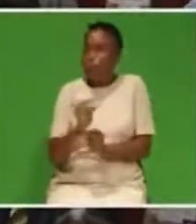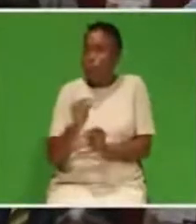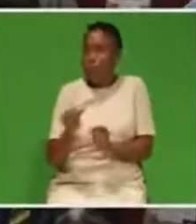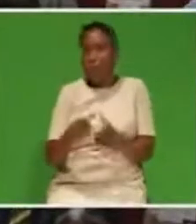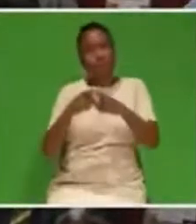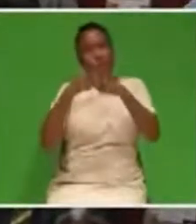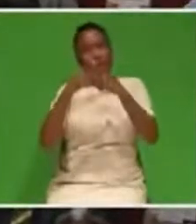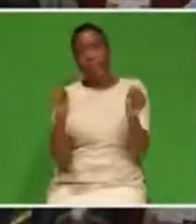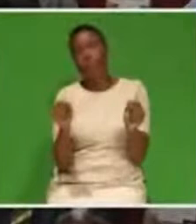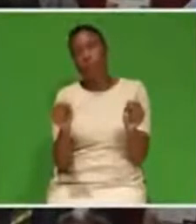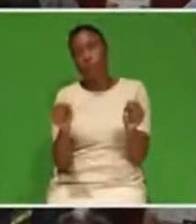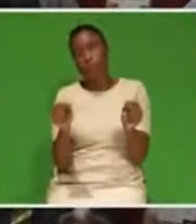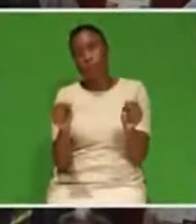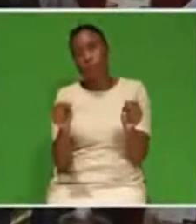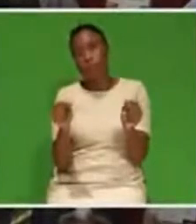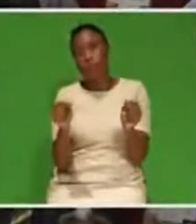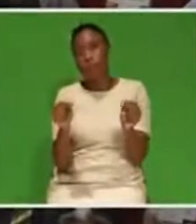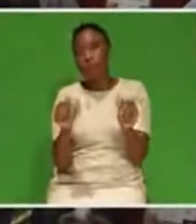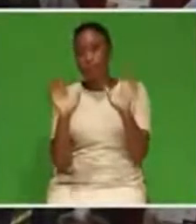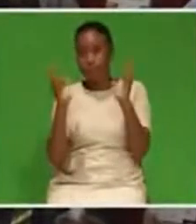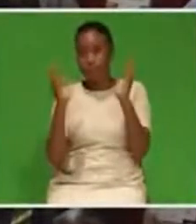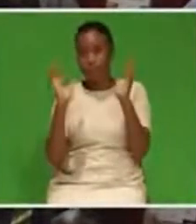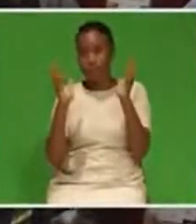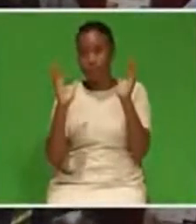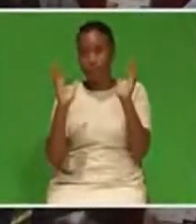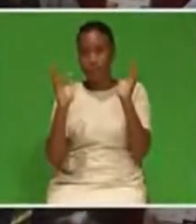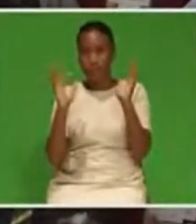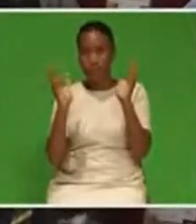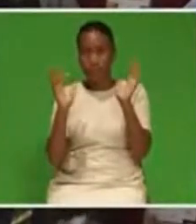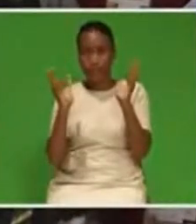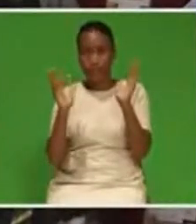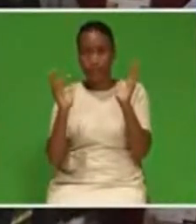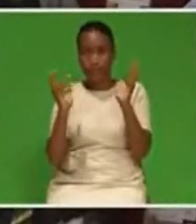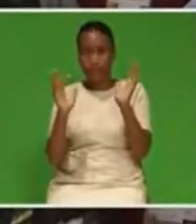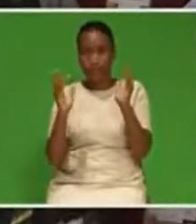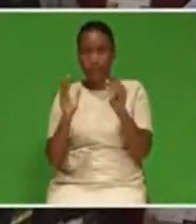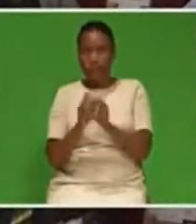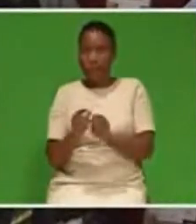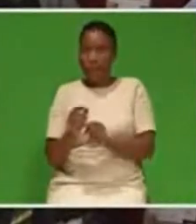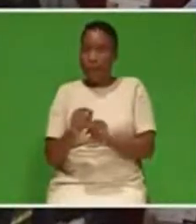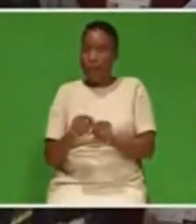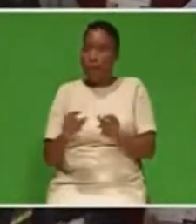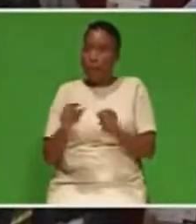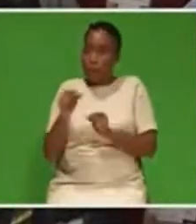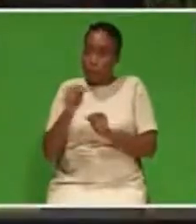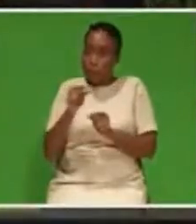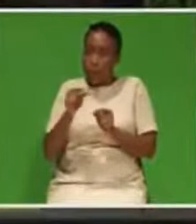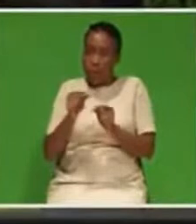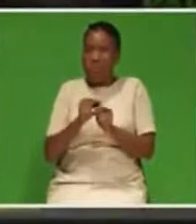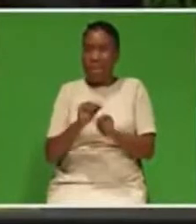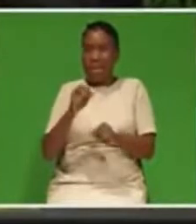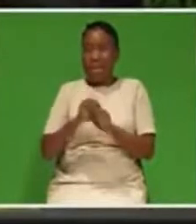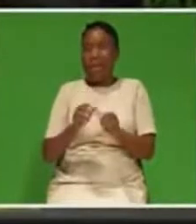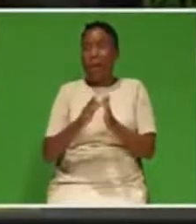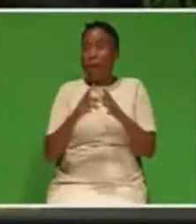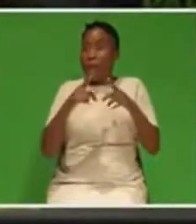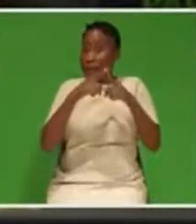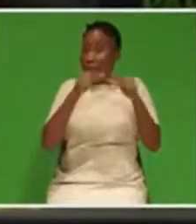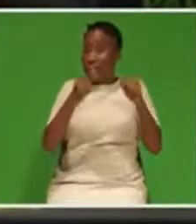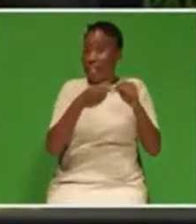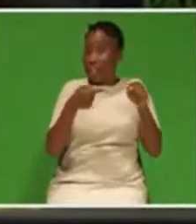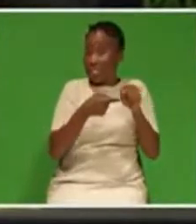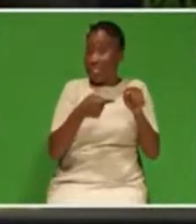soon as the necessary legislation is